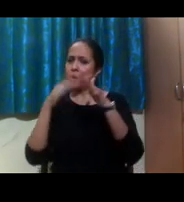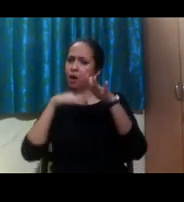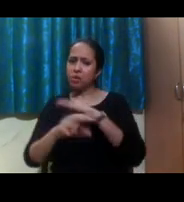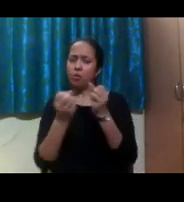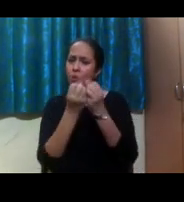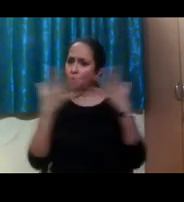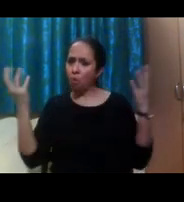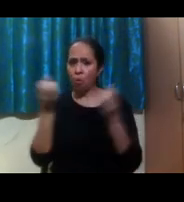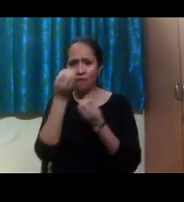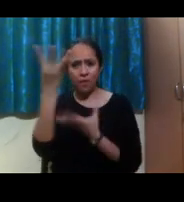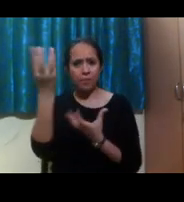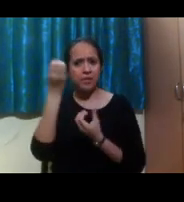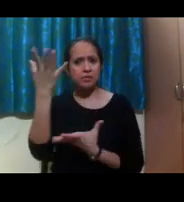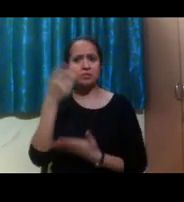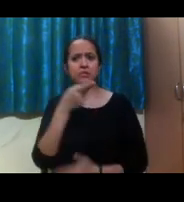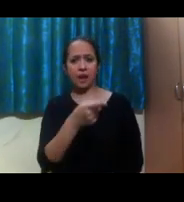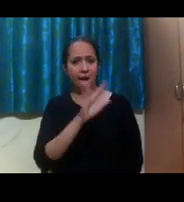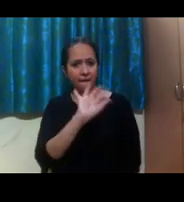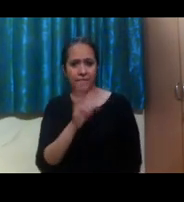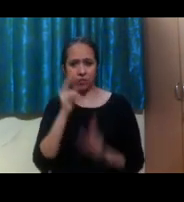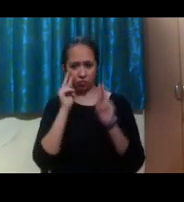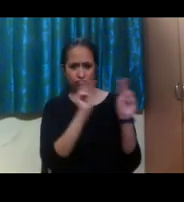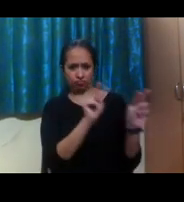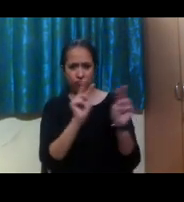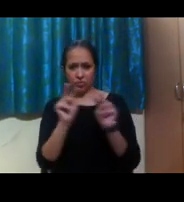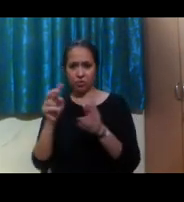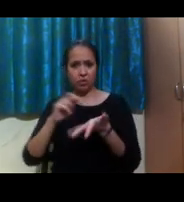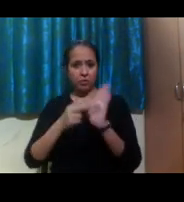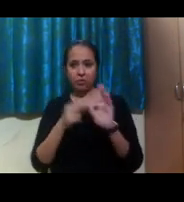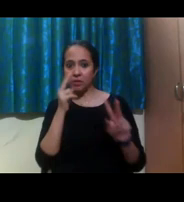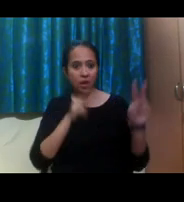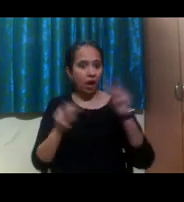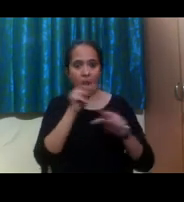to kind of show you directly so you don't get too lost.